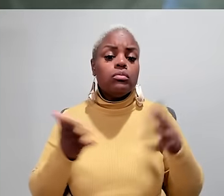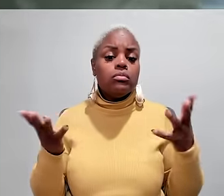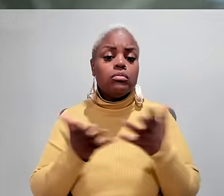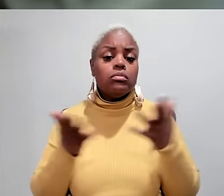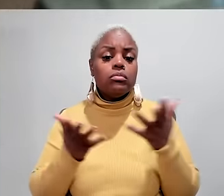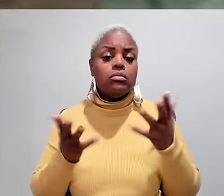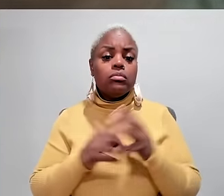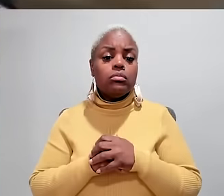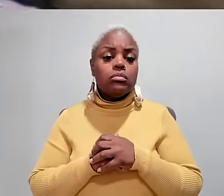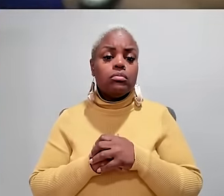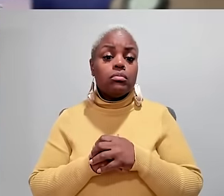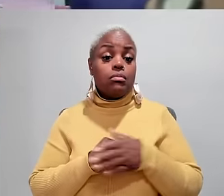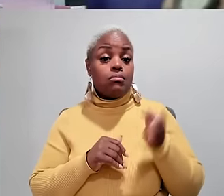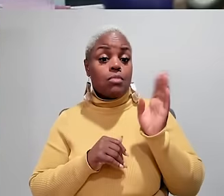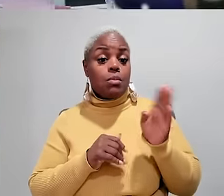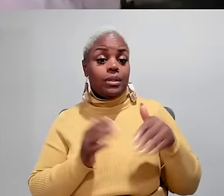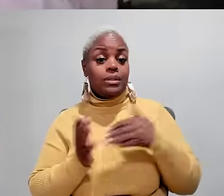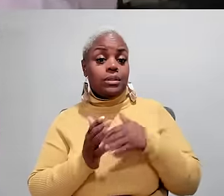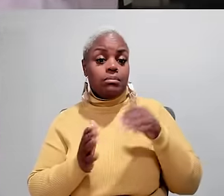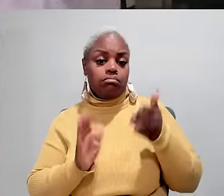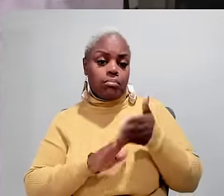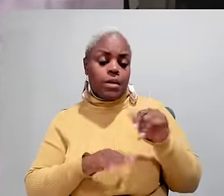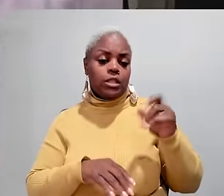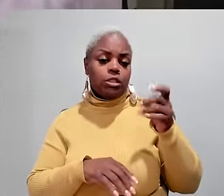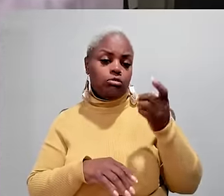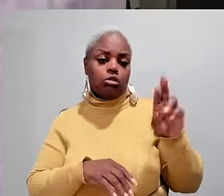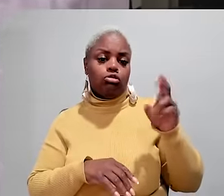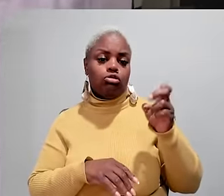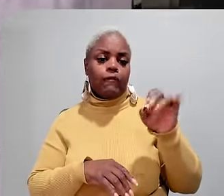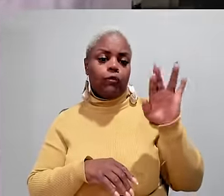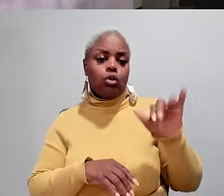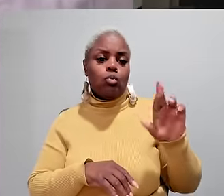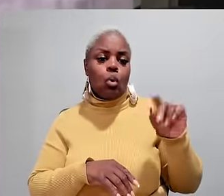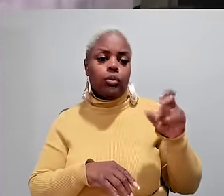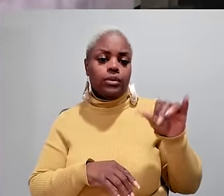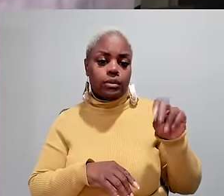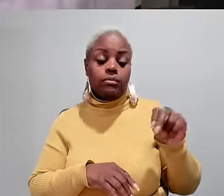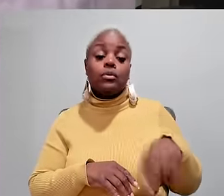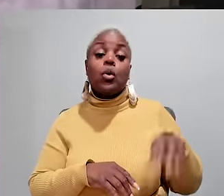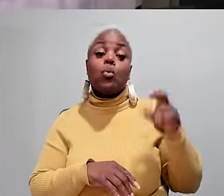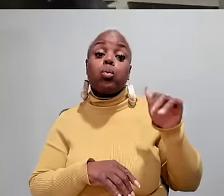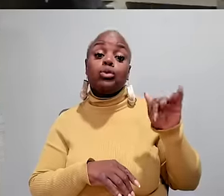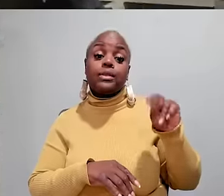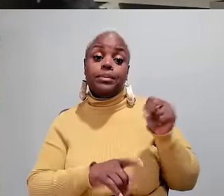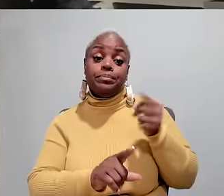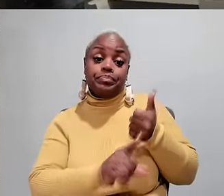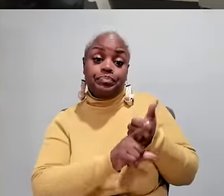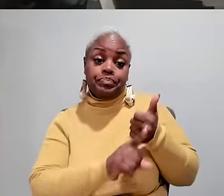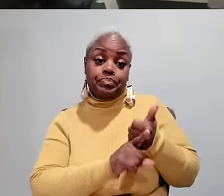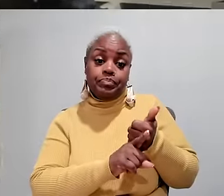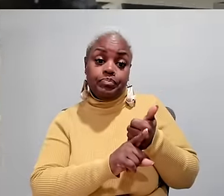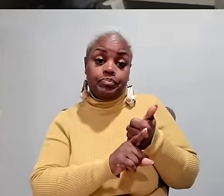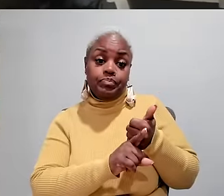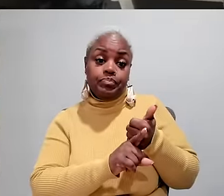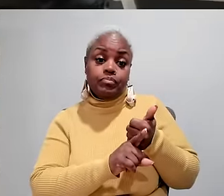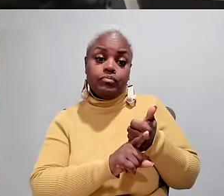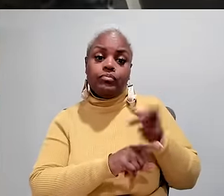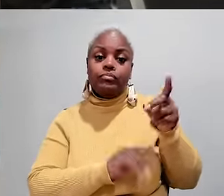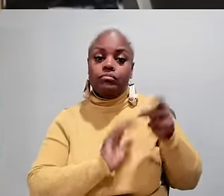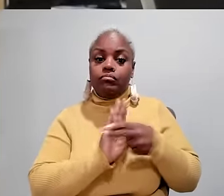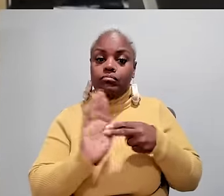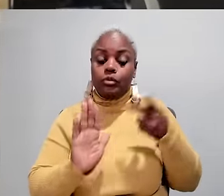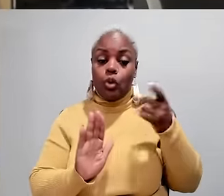Johns Hopkins University in Baltimore at a center run by dr. Jeffrey Rothstein Rothstein himself